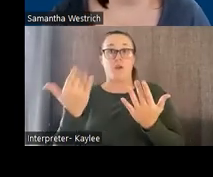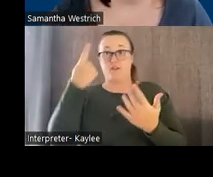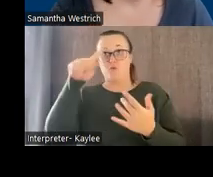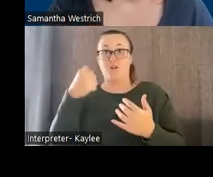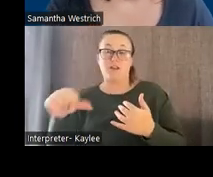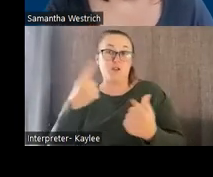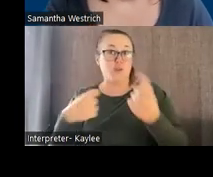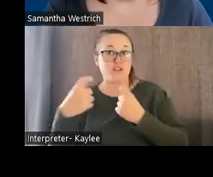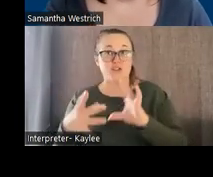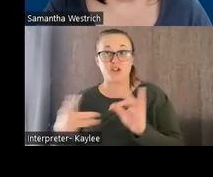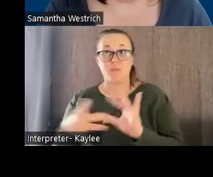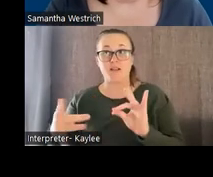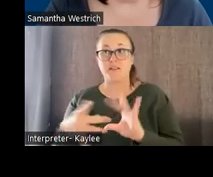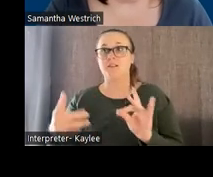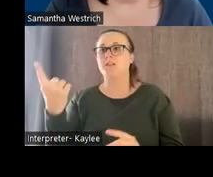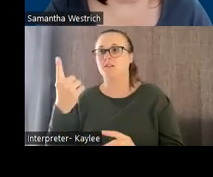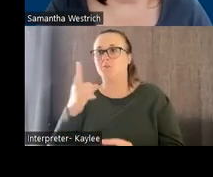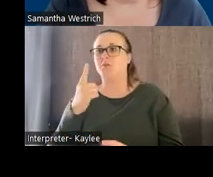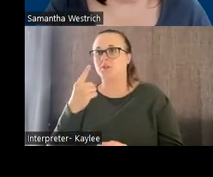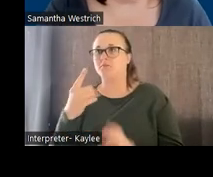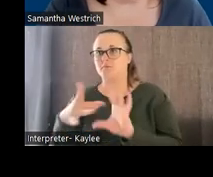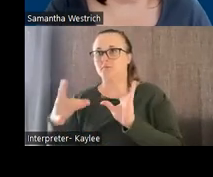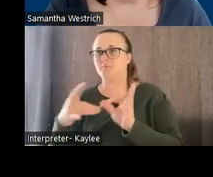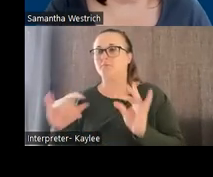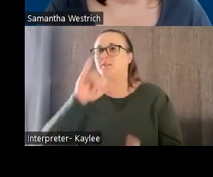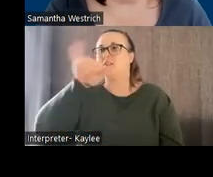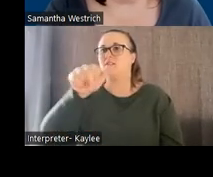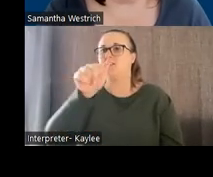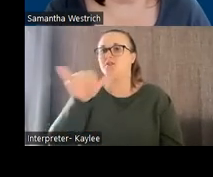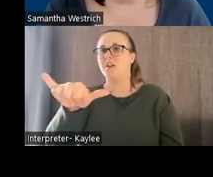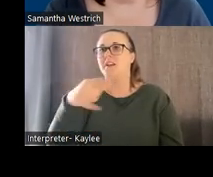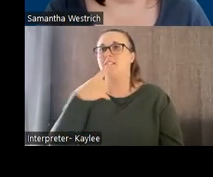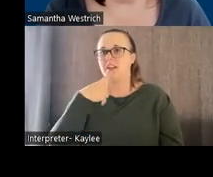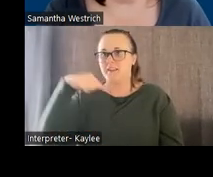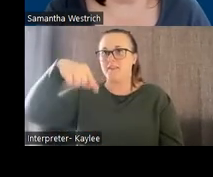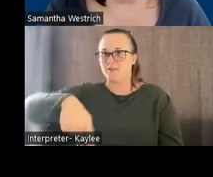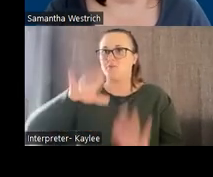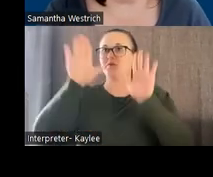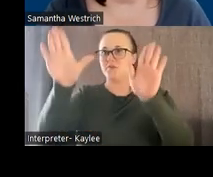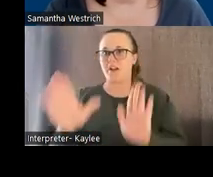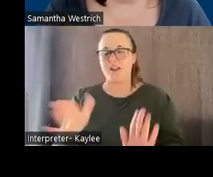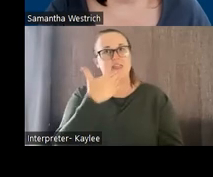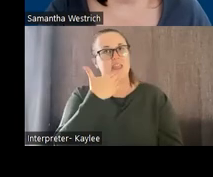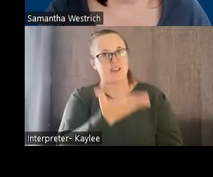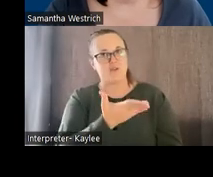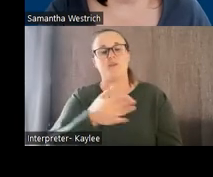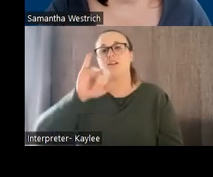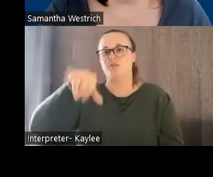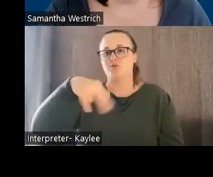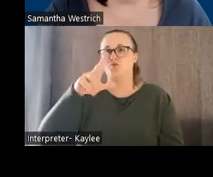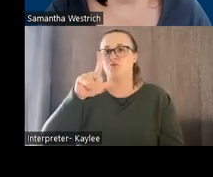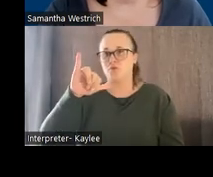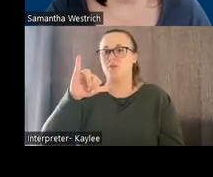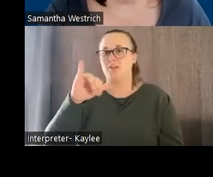All right. We have, looks like we have Jay just saying, saying this was great. Thank you. We also have Julie saying great job, great